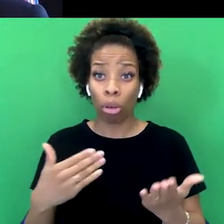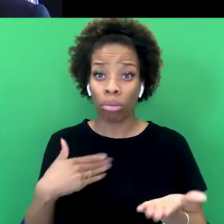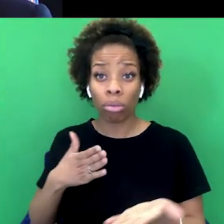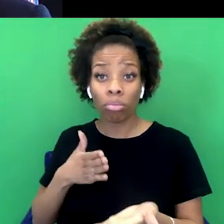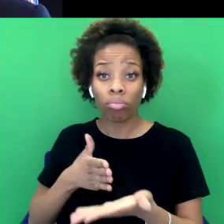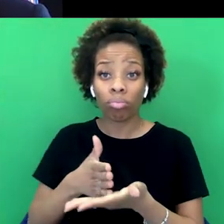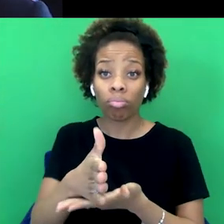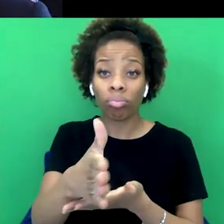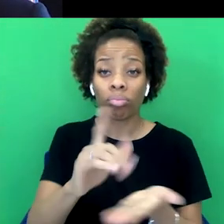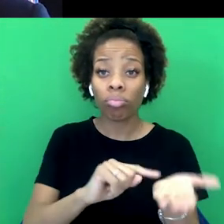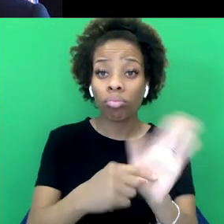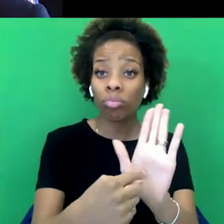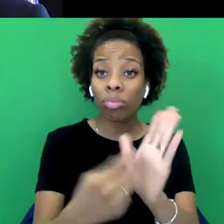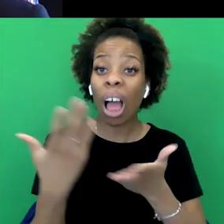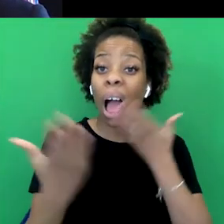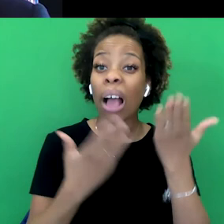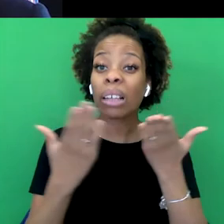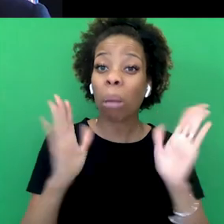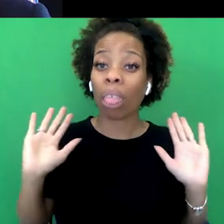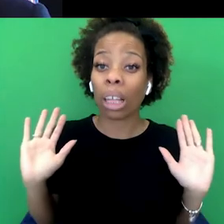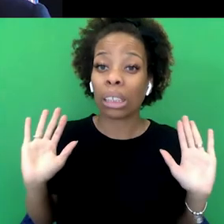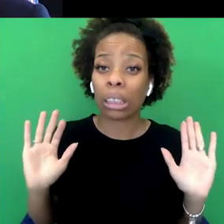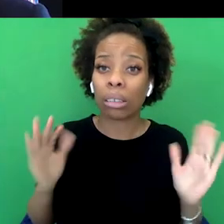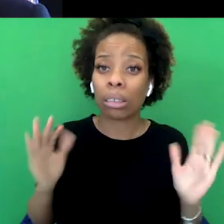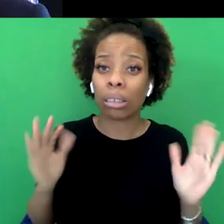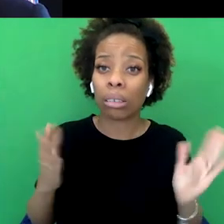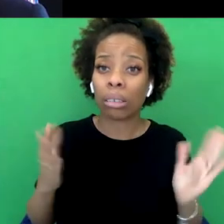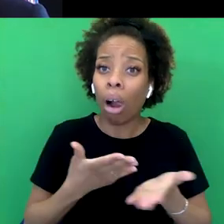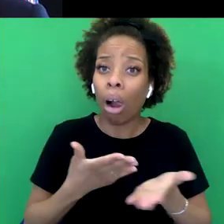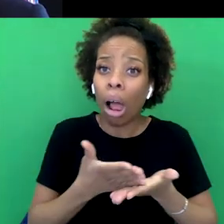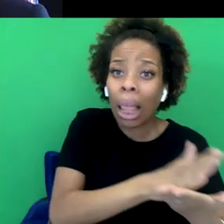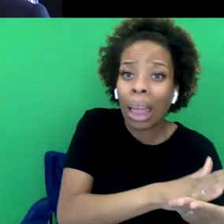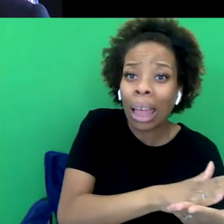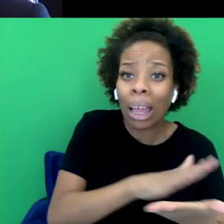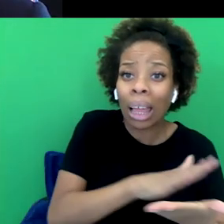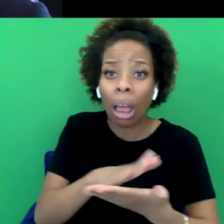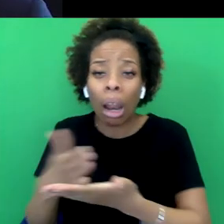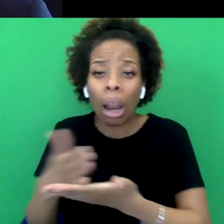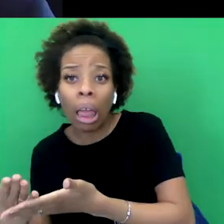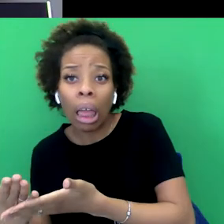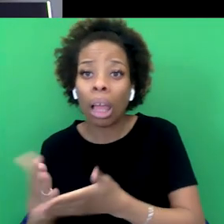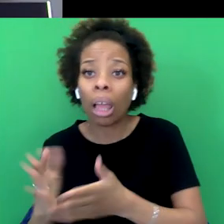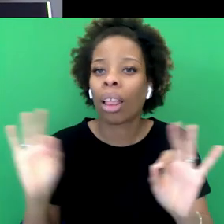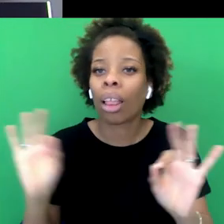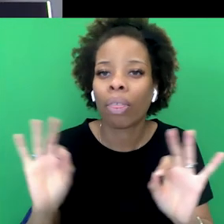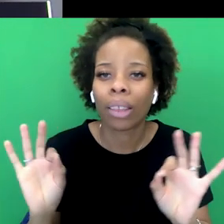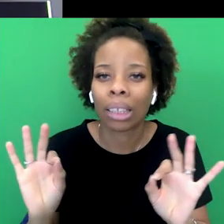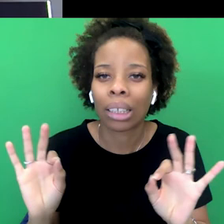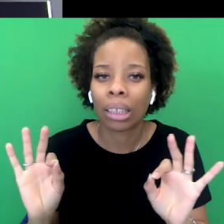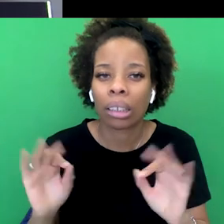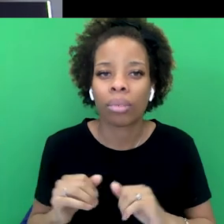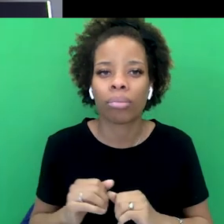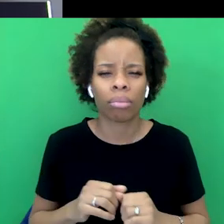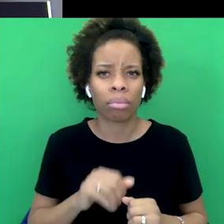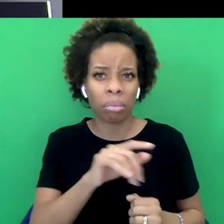explained things. And even the Telegraph said, they slacked me off what I thought about Brexit, but they were like, you know what, Sat Lam's right. You can't